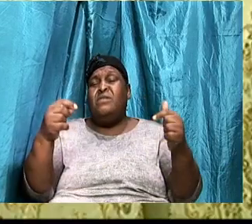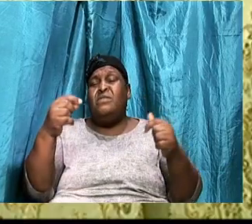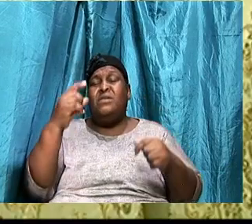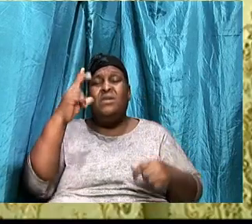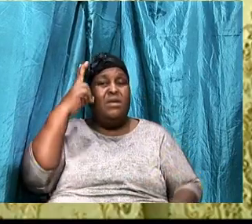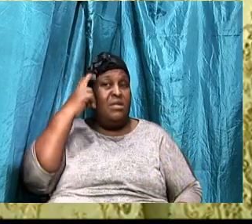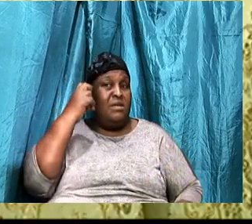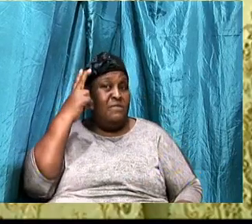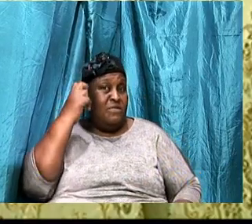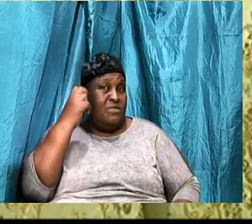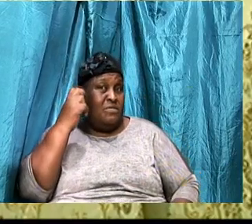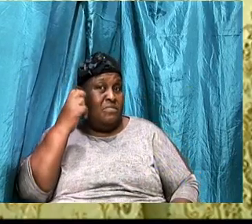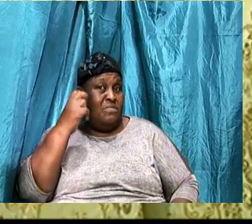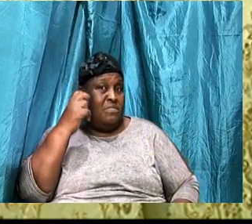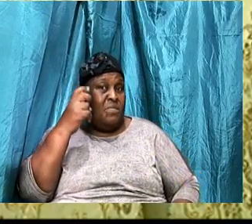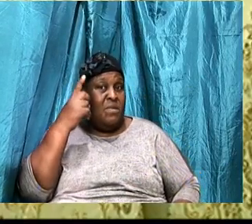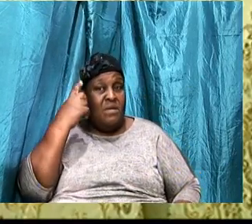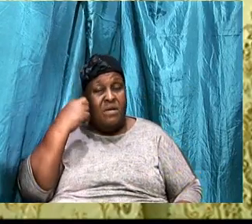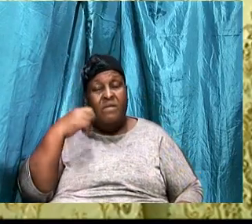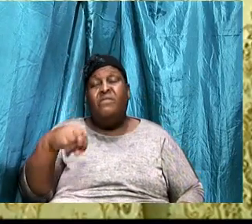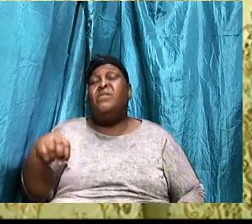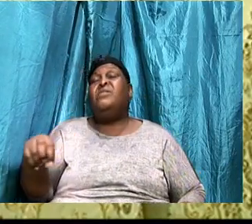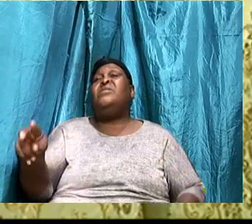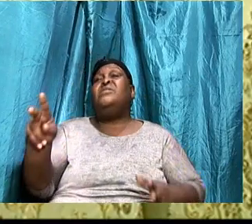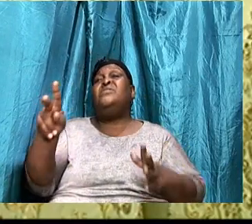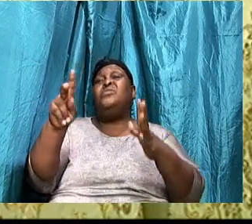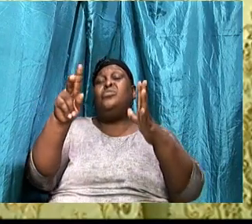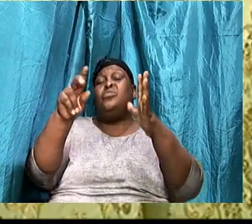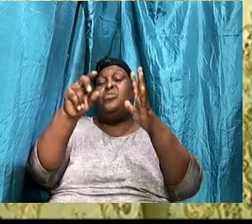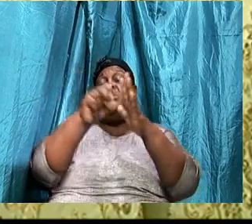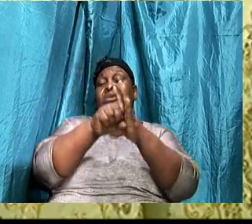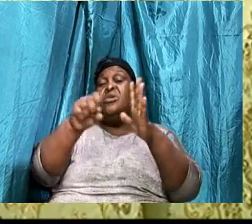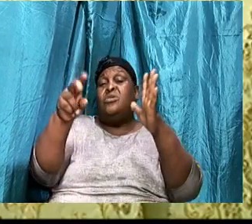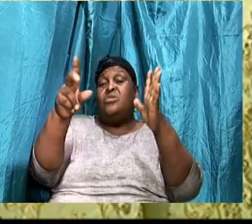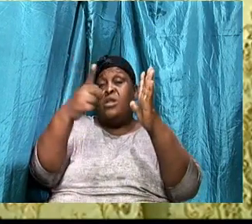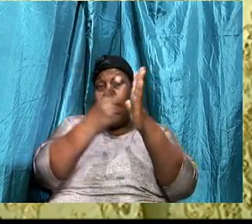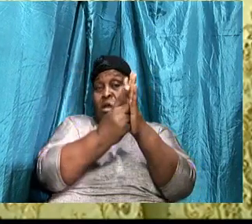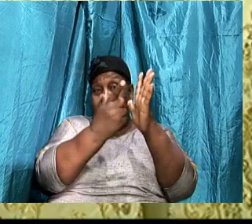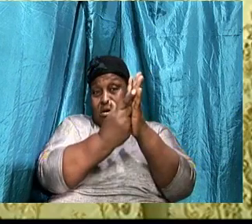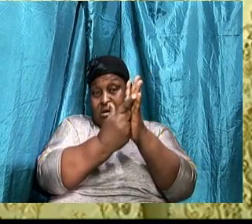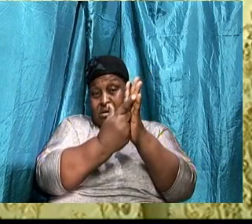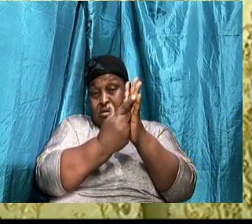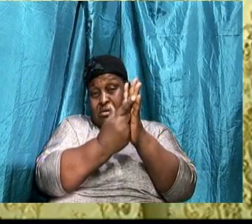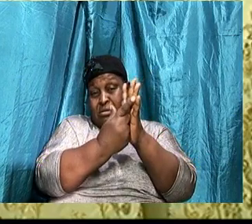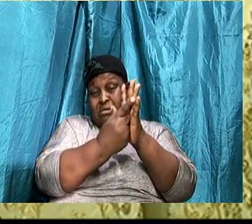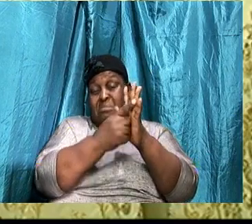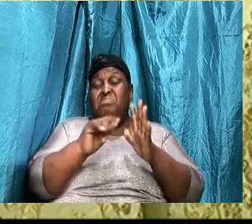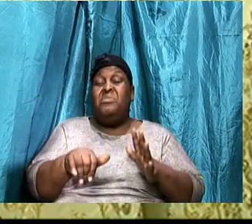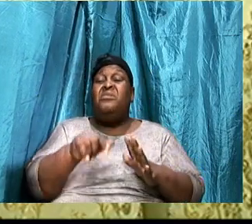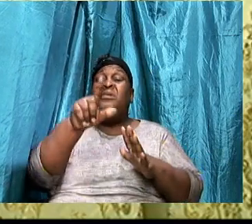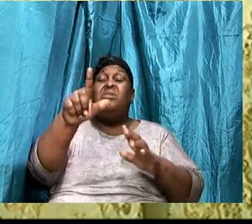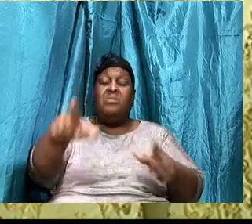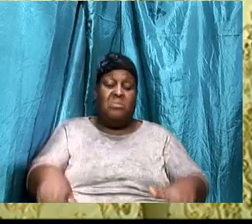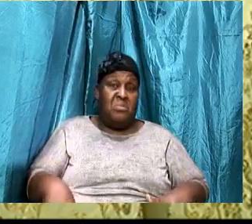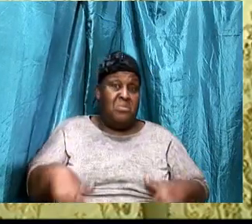Because the standards and the precepts and the statutes that you live by, The statutes that you live by